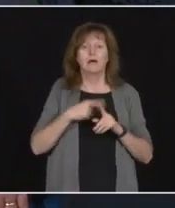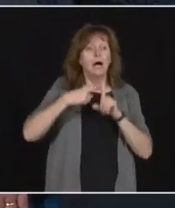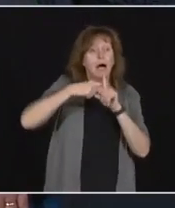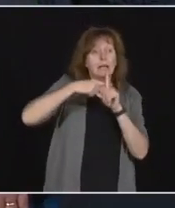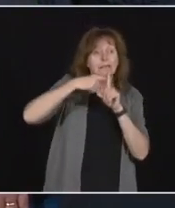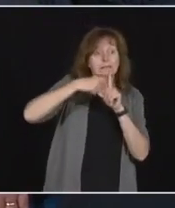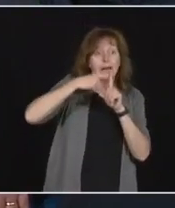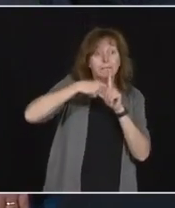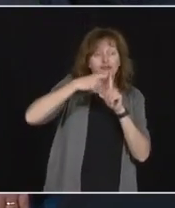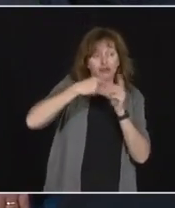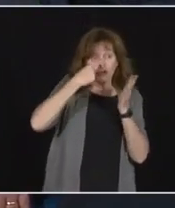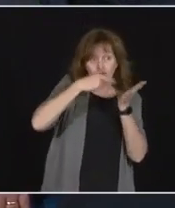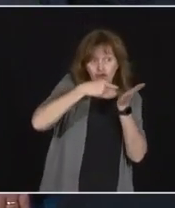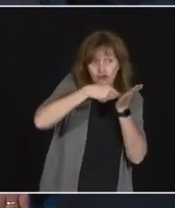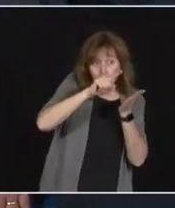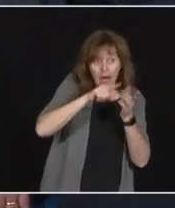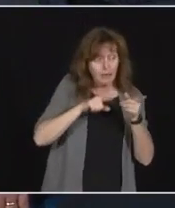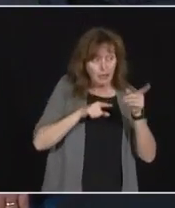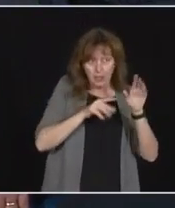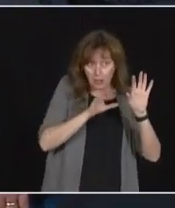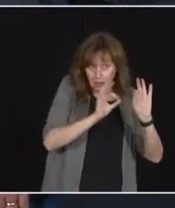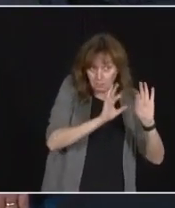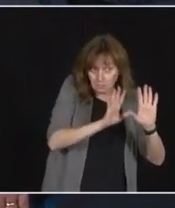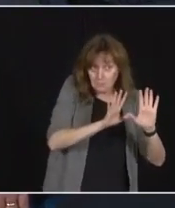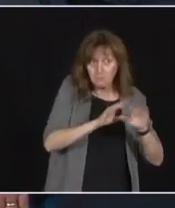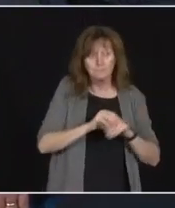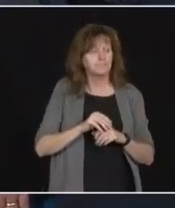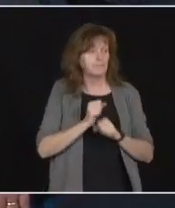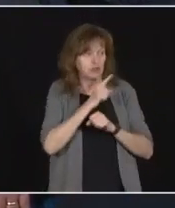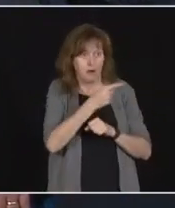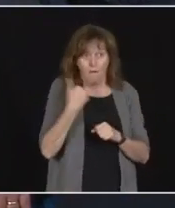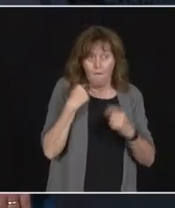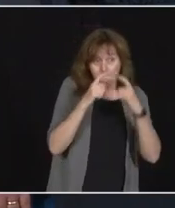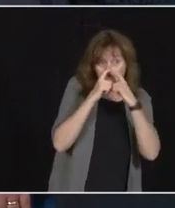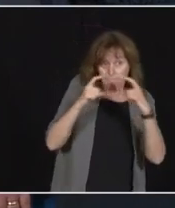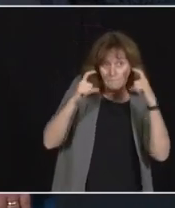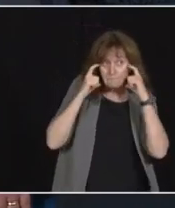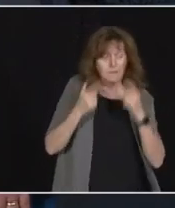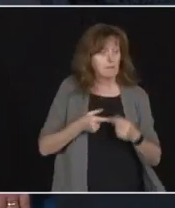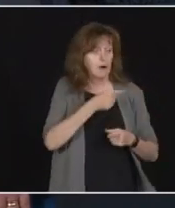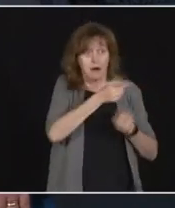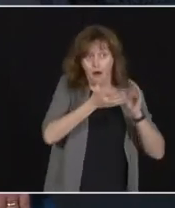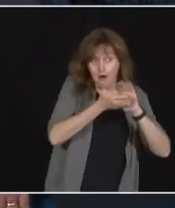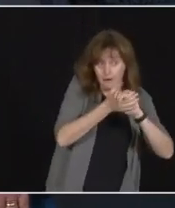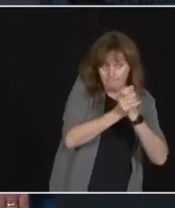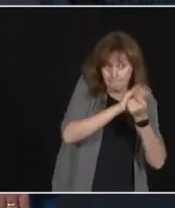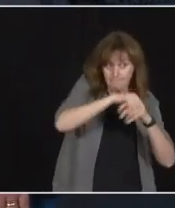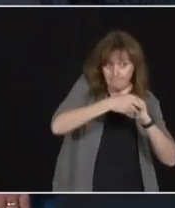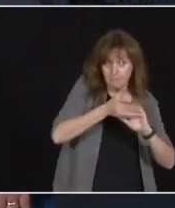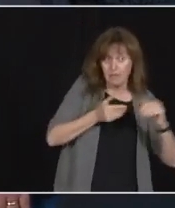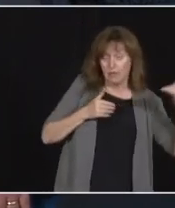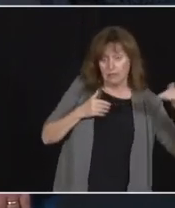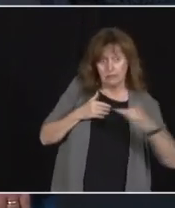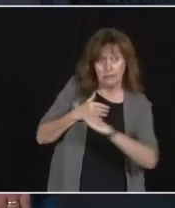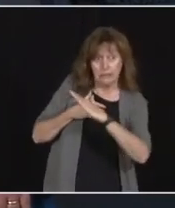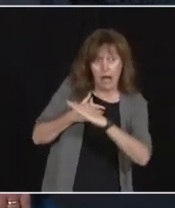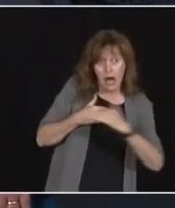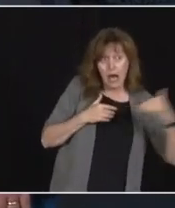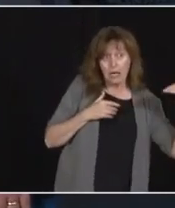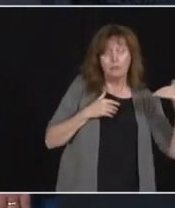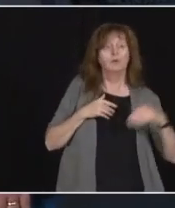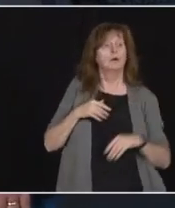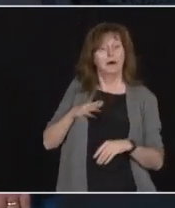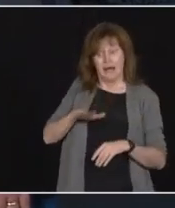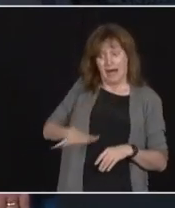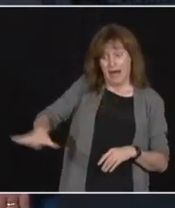during the visit. Mandatory mask wearing. And disinfection of the outdoor area used for the visit. We